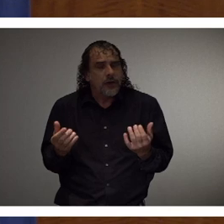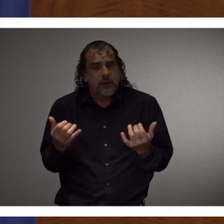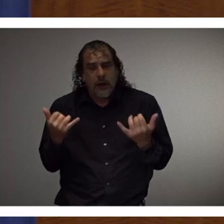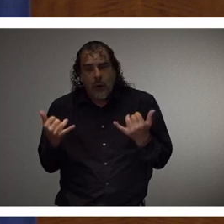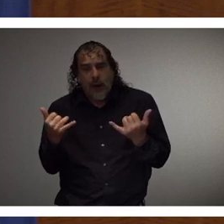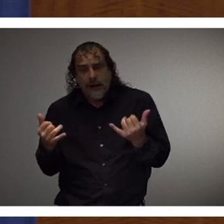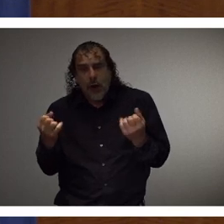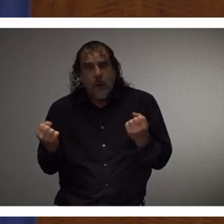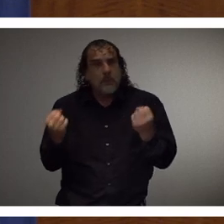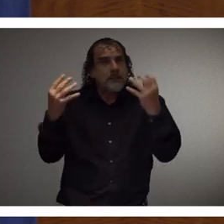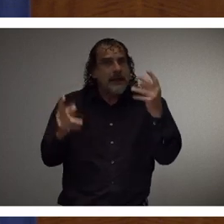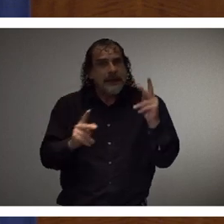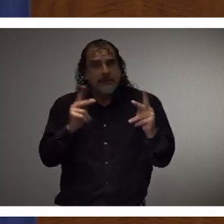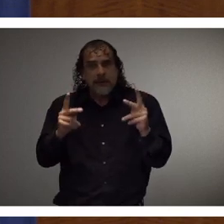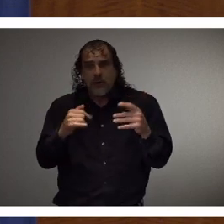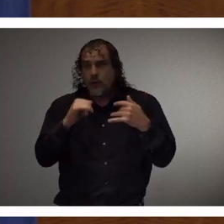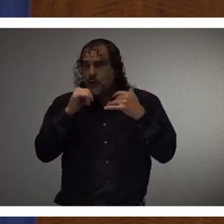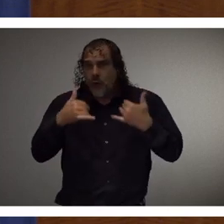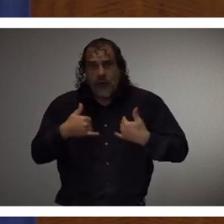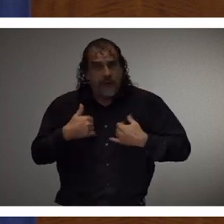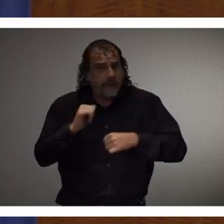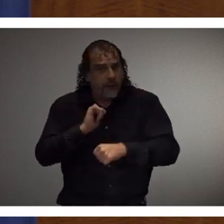Mississippians out of work.